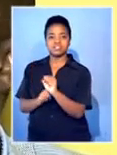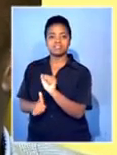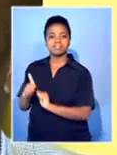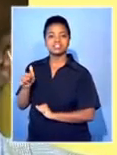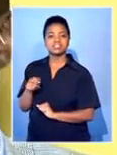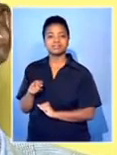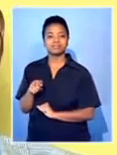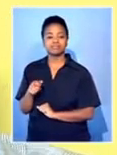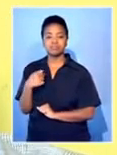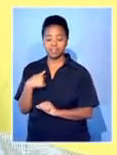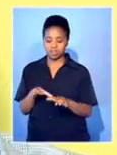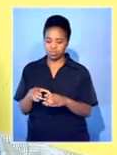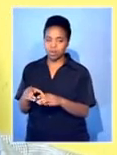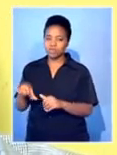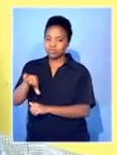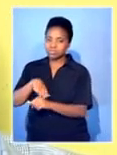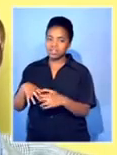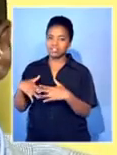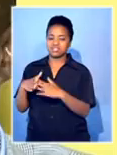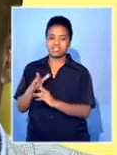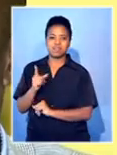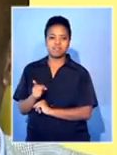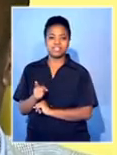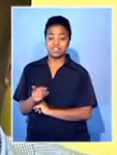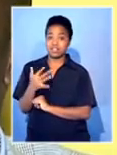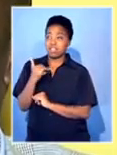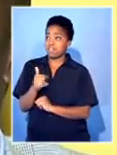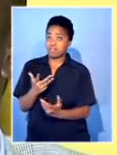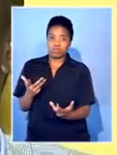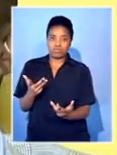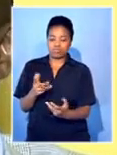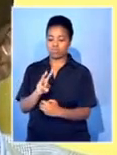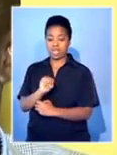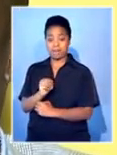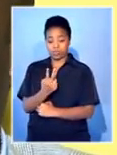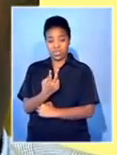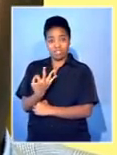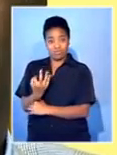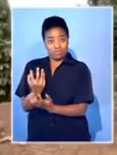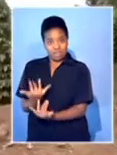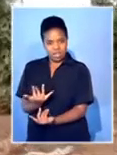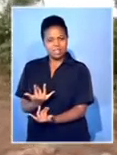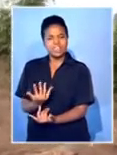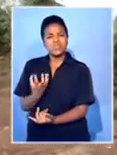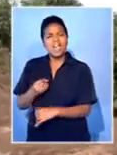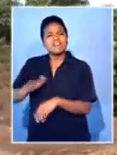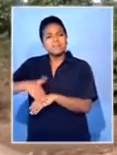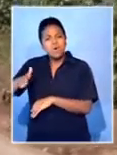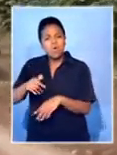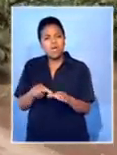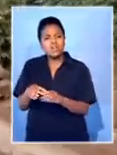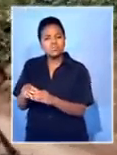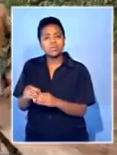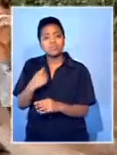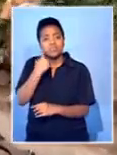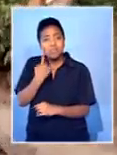state to integrate different social groups within the society. If you come and defeat M23 today, you will have 20 other rebel groups springing